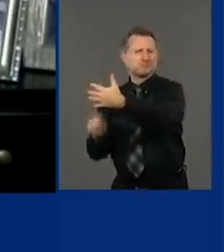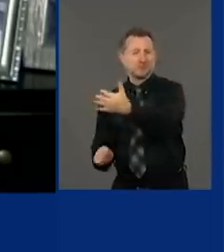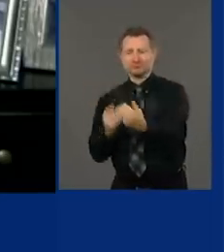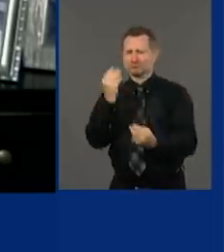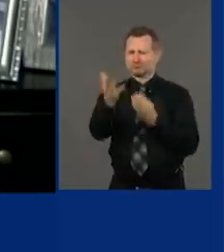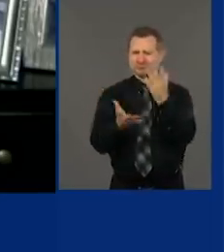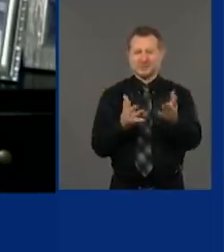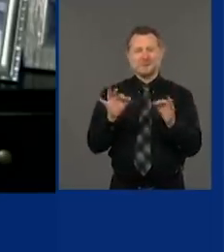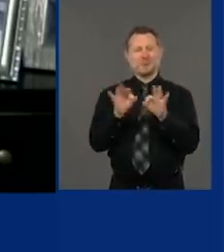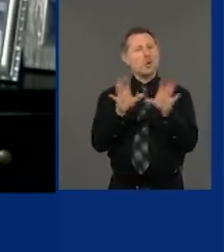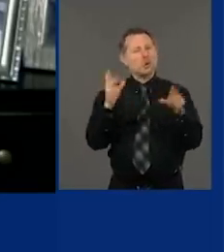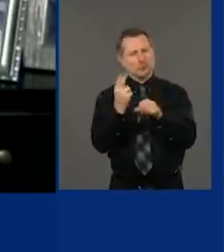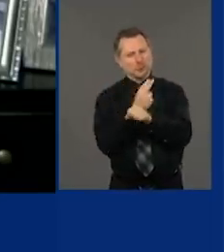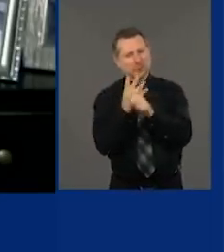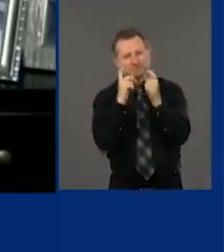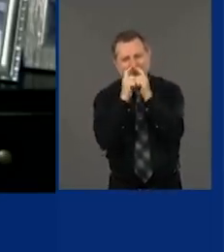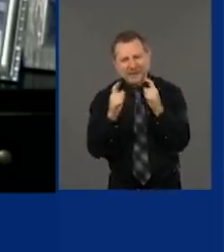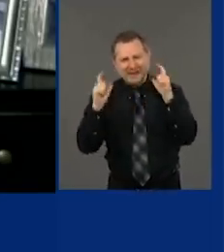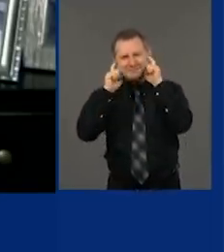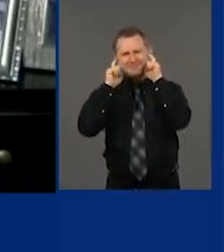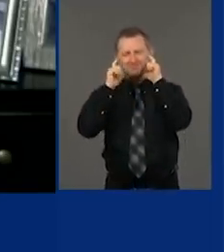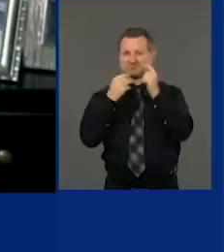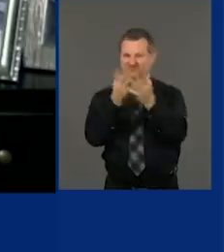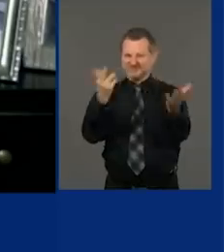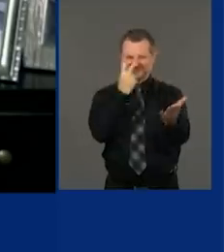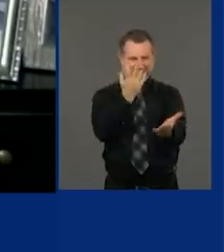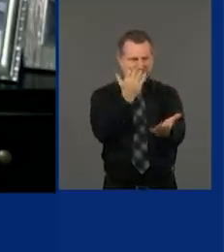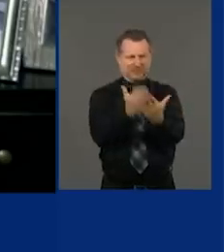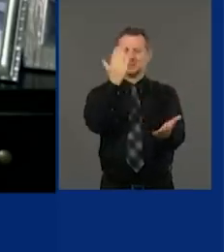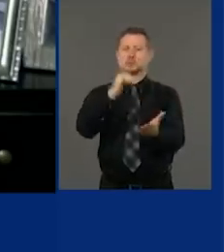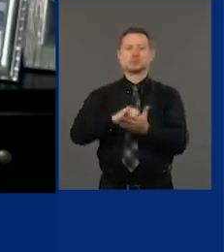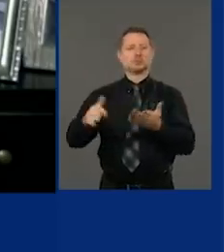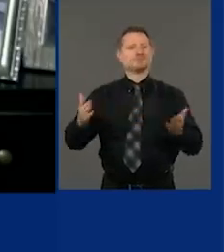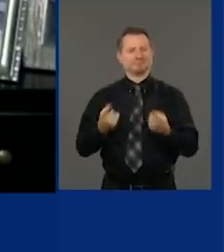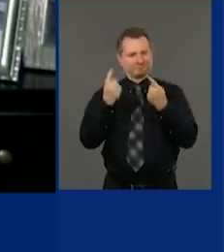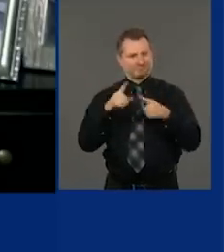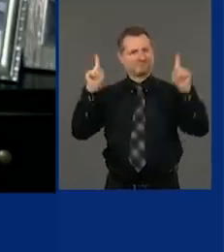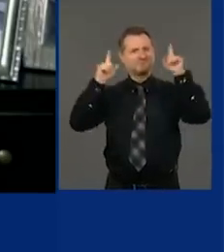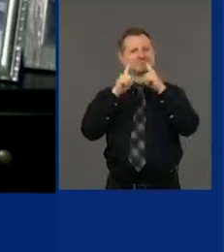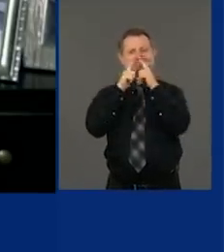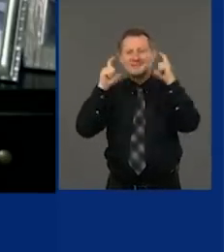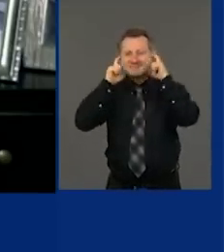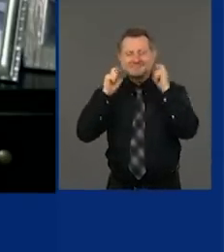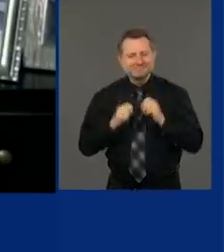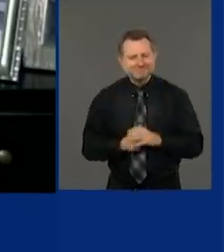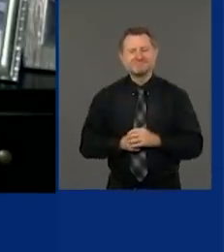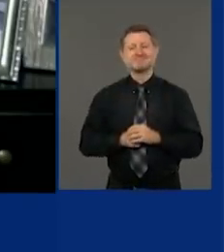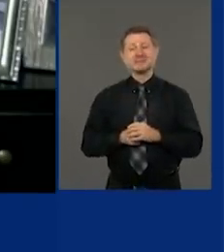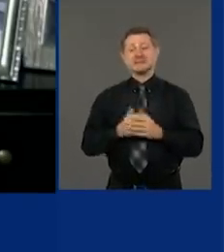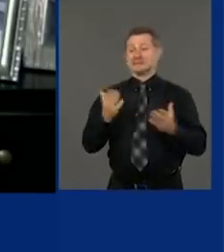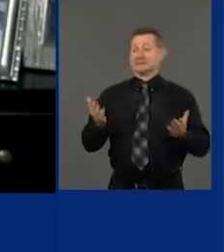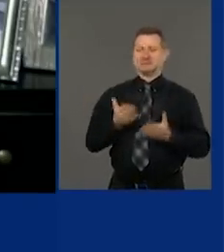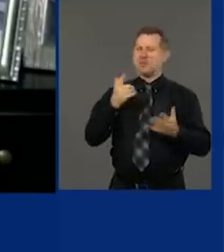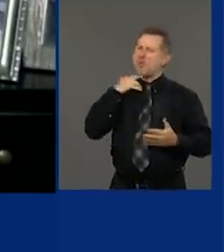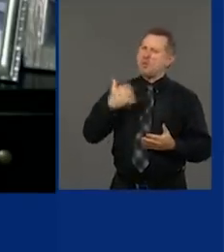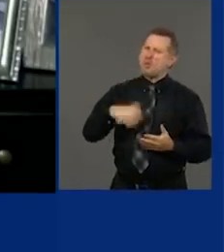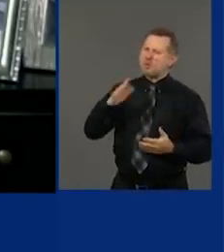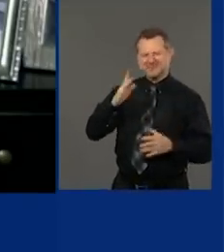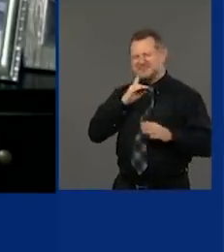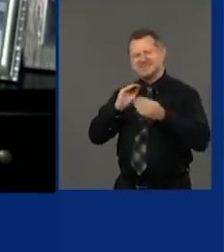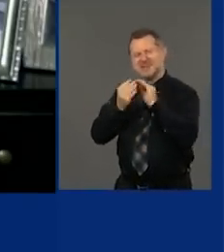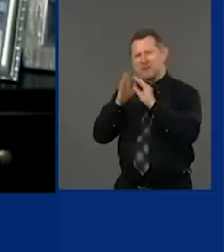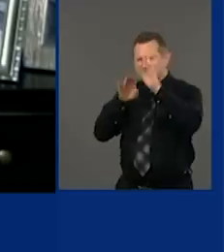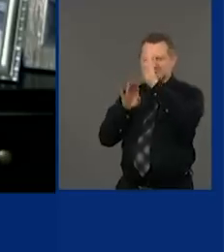Masks work. We can tell you that here in New York. We had the worst spike per capita on the